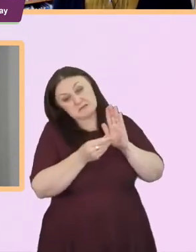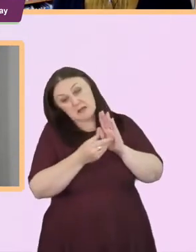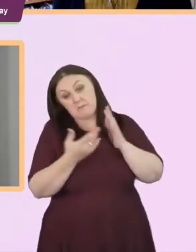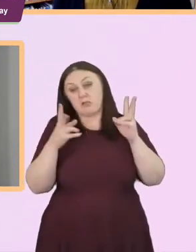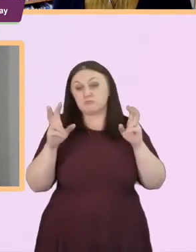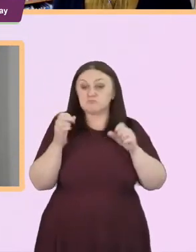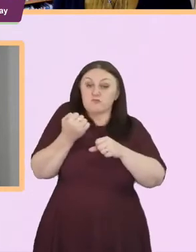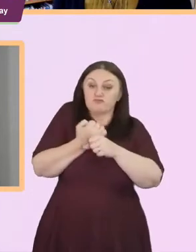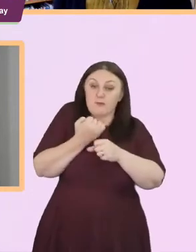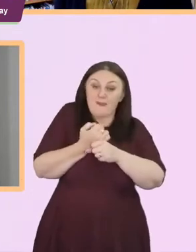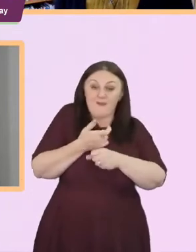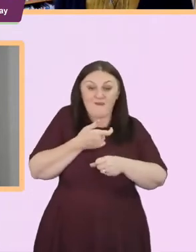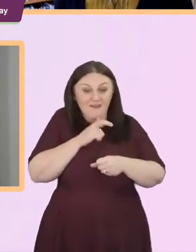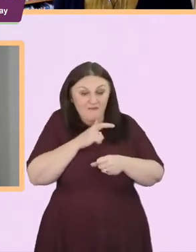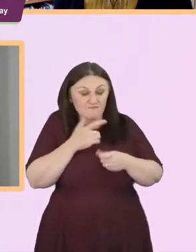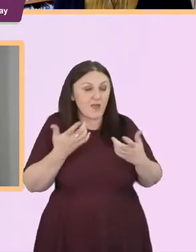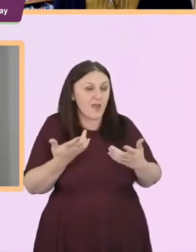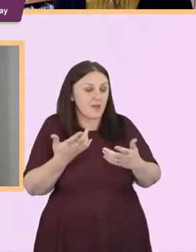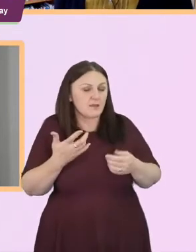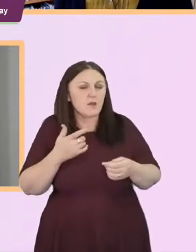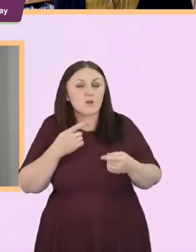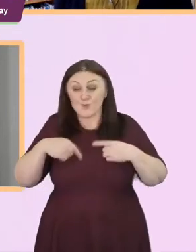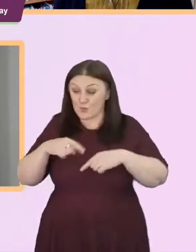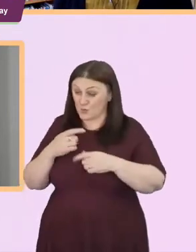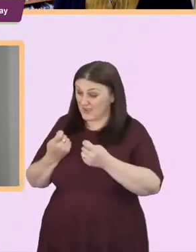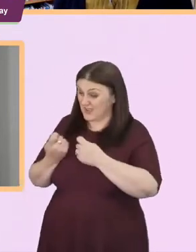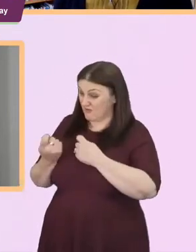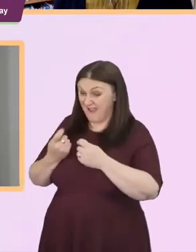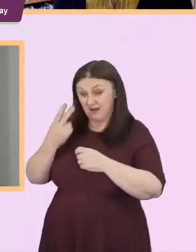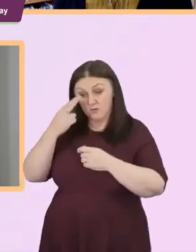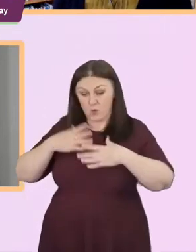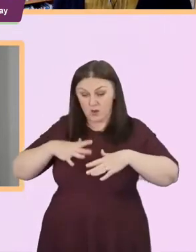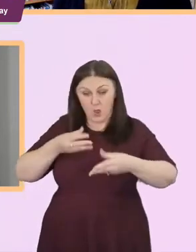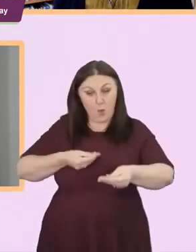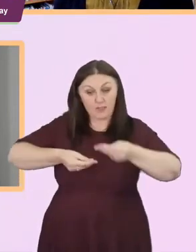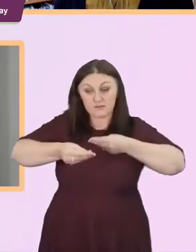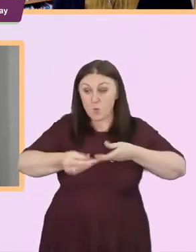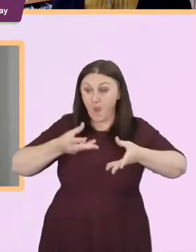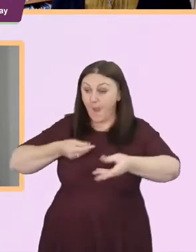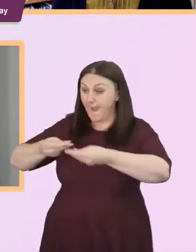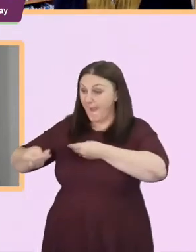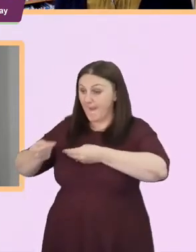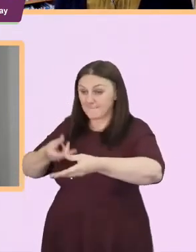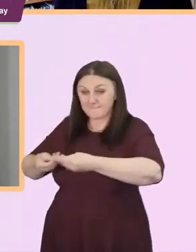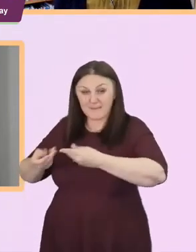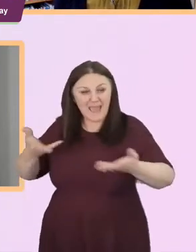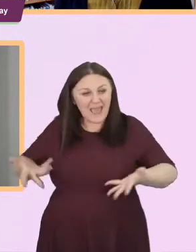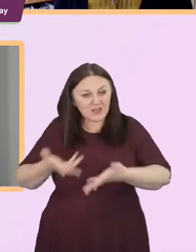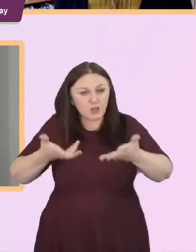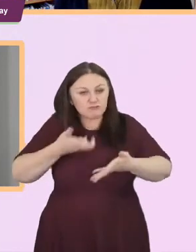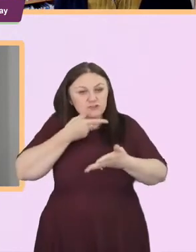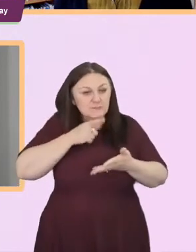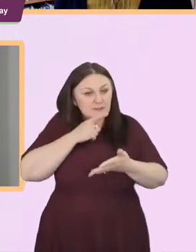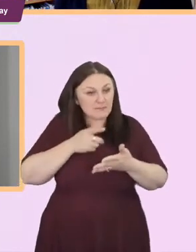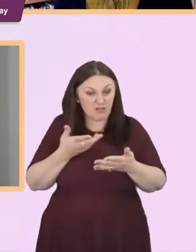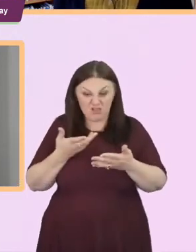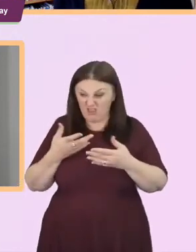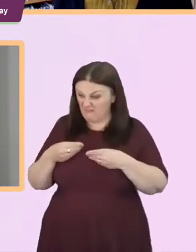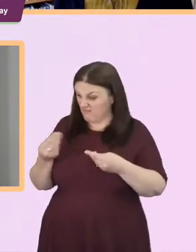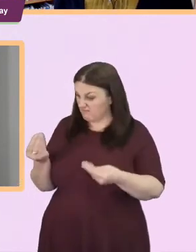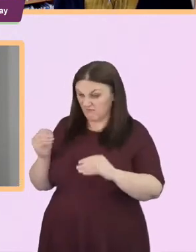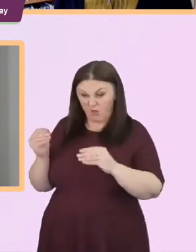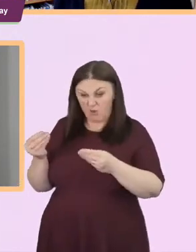um we we ran a a clothes swap session in our chapel where we encourage people to bring along clothes they no longer wanted